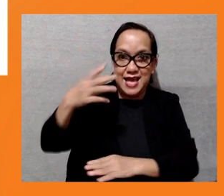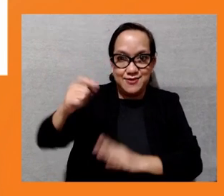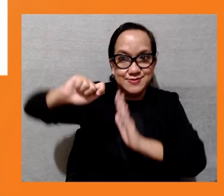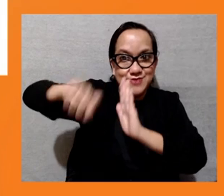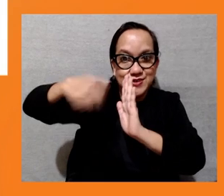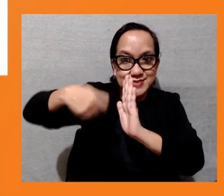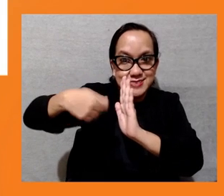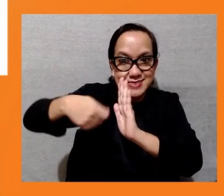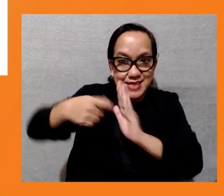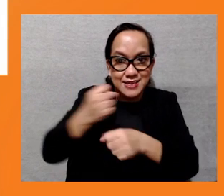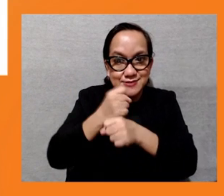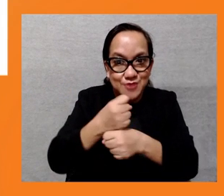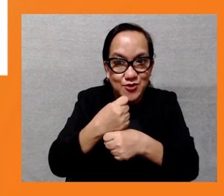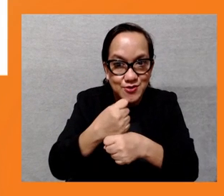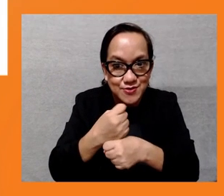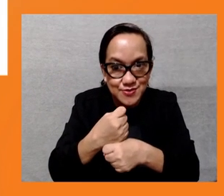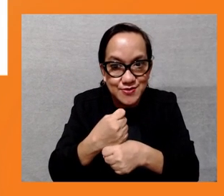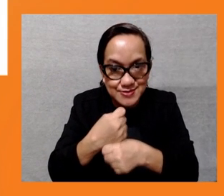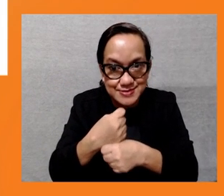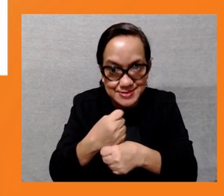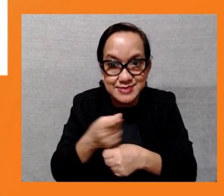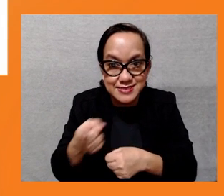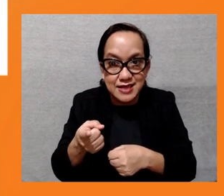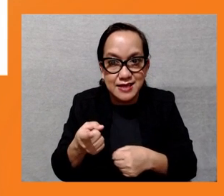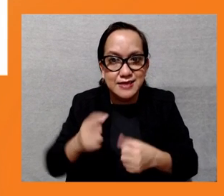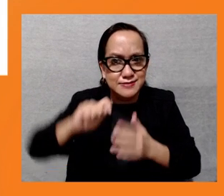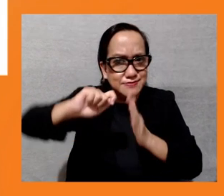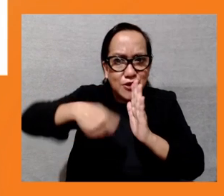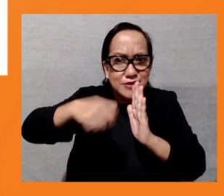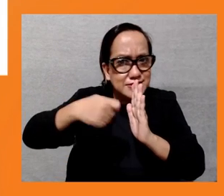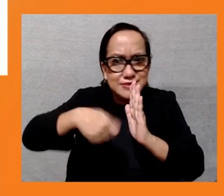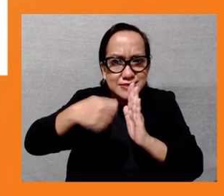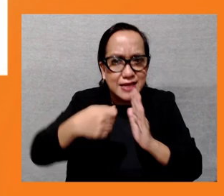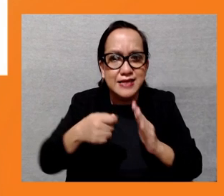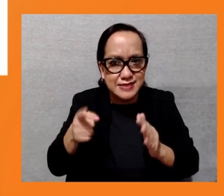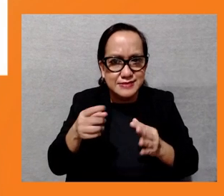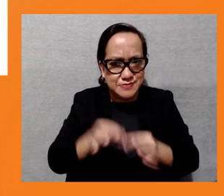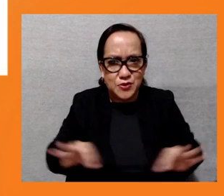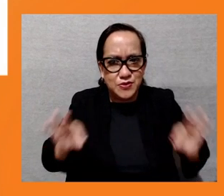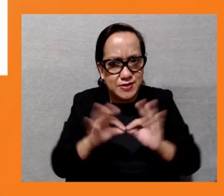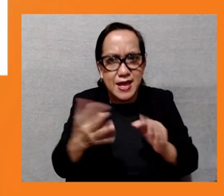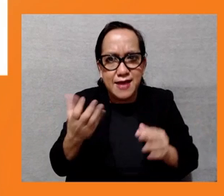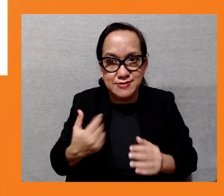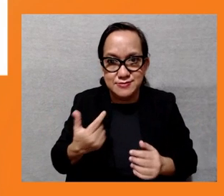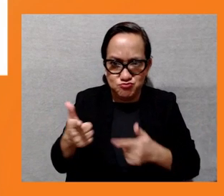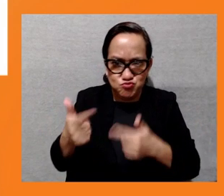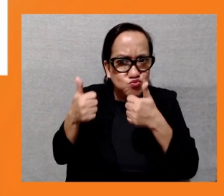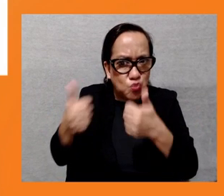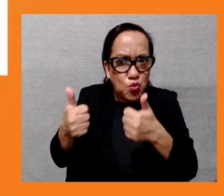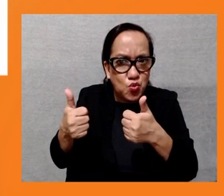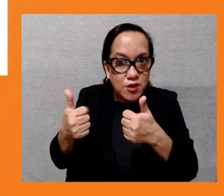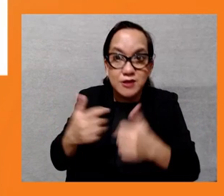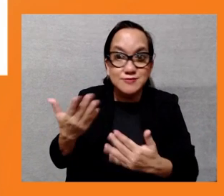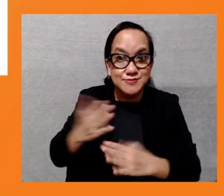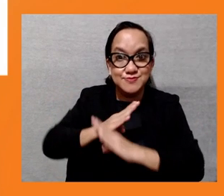this particular project. And it is and is one of the best environmentally safeguard protected project in my